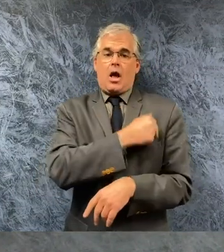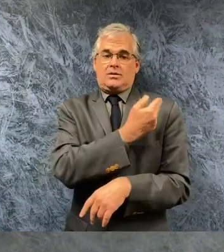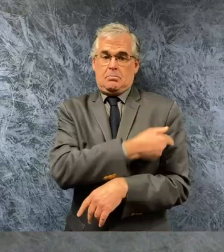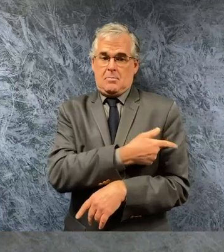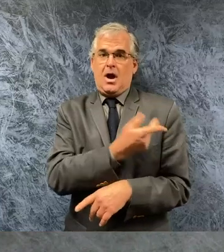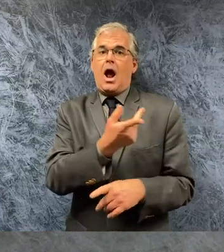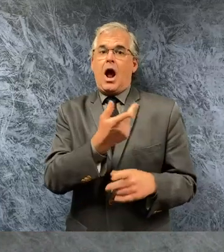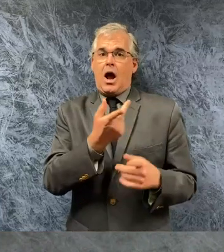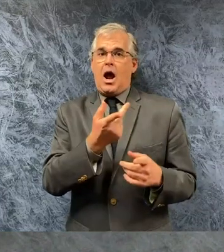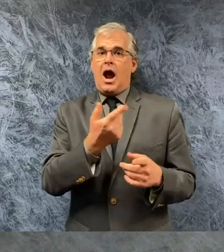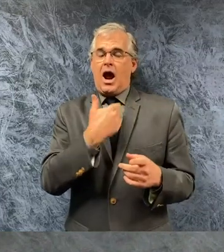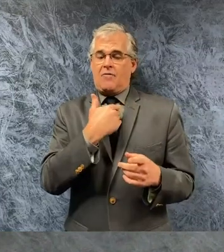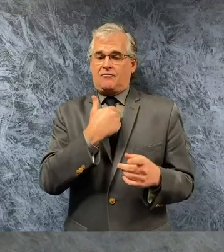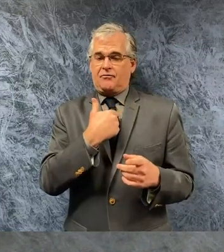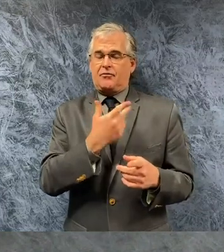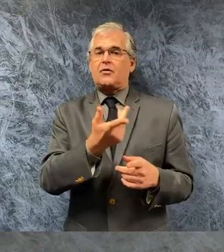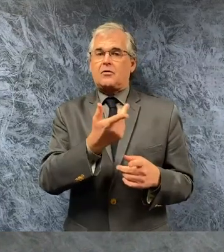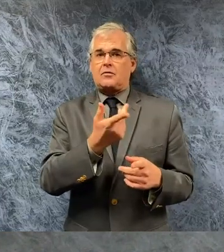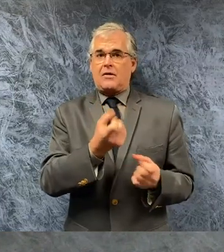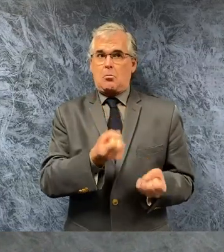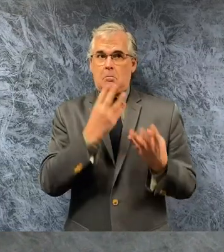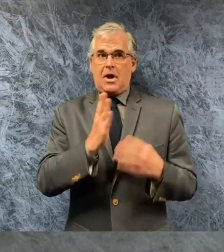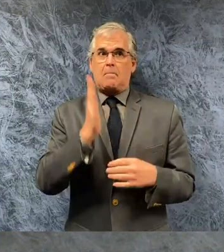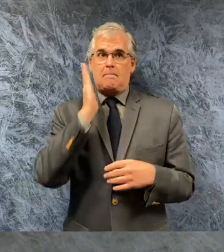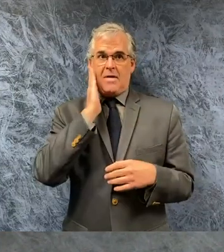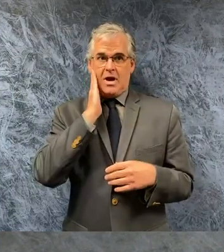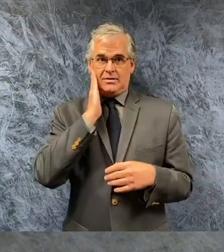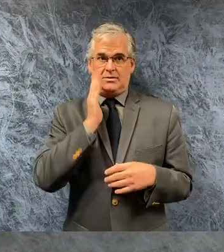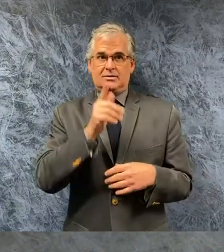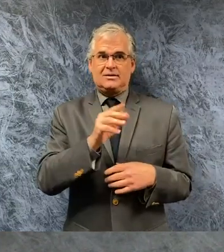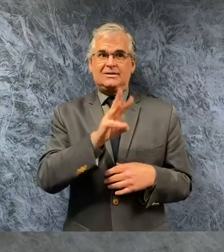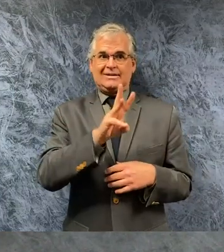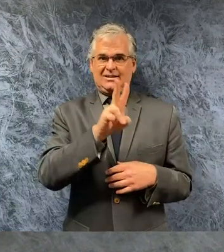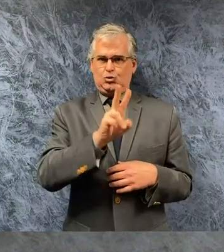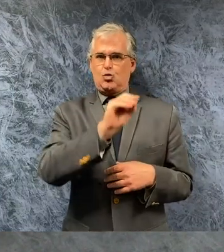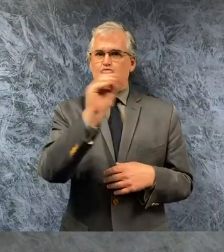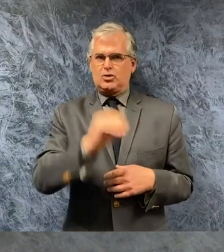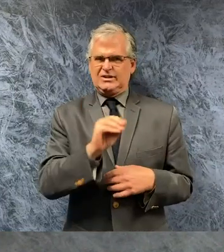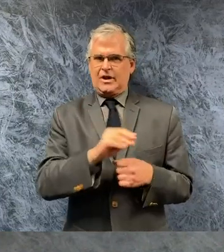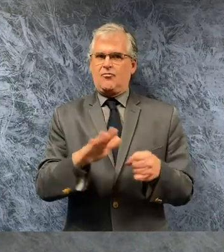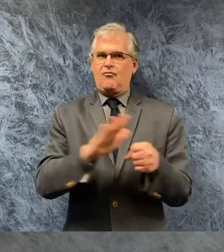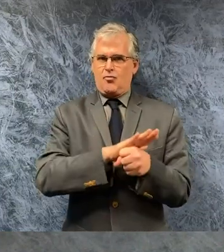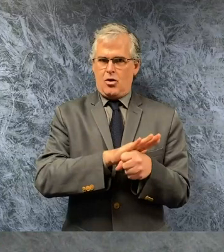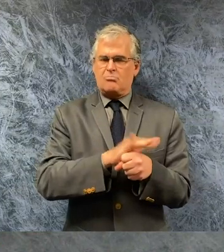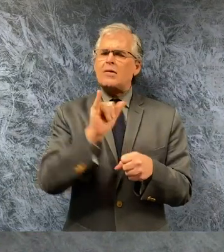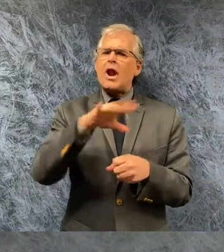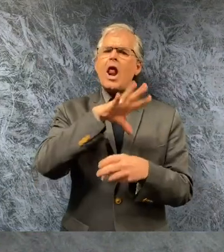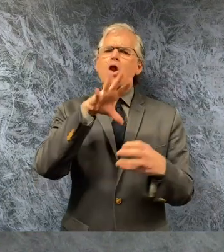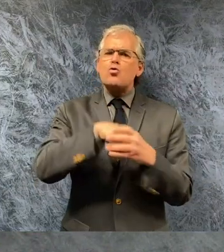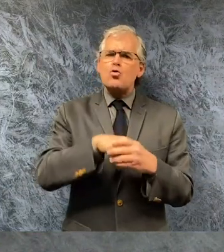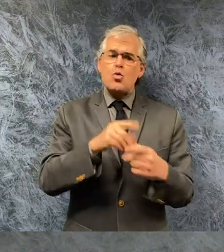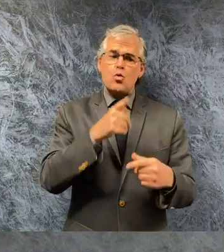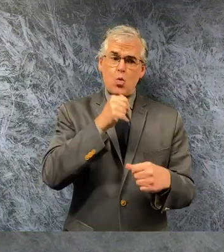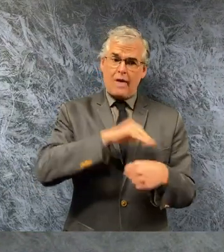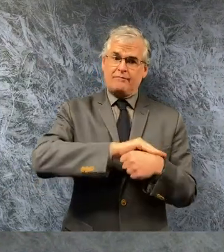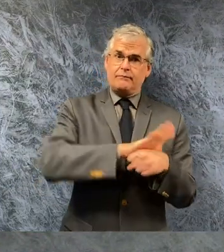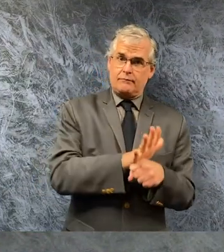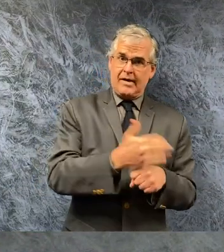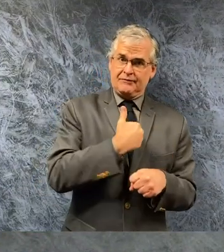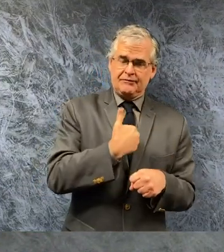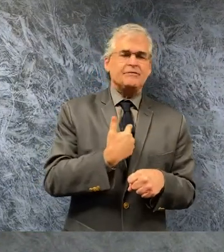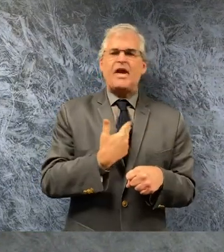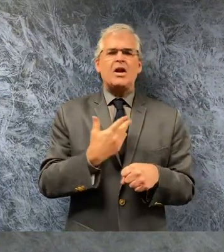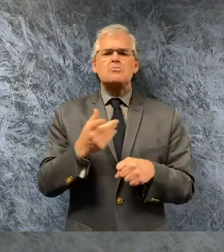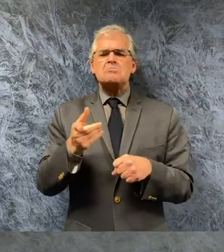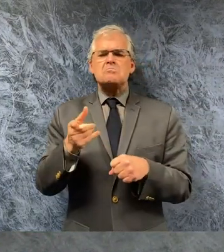staff occupied beds which include both covid19 and non-covid19 patients icu